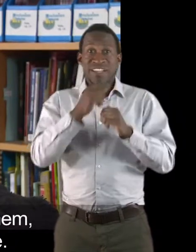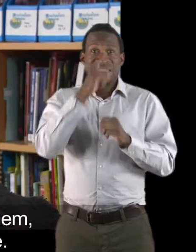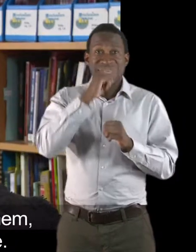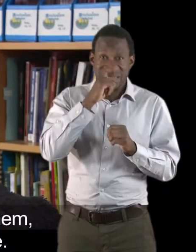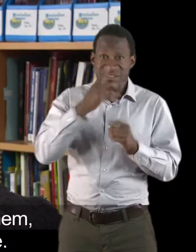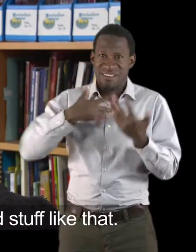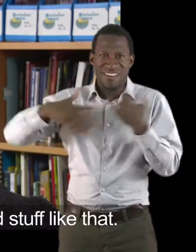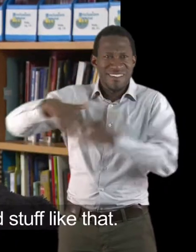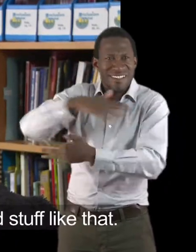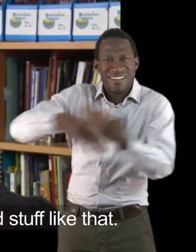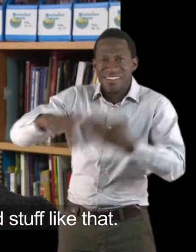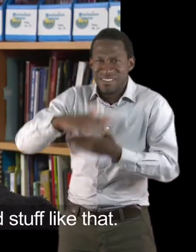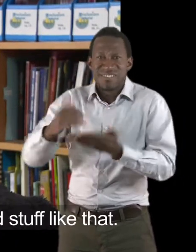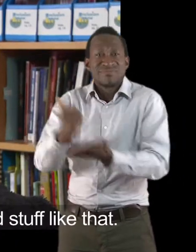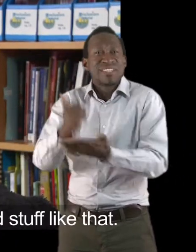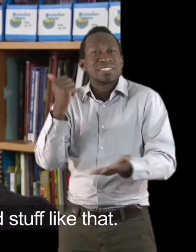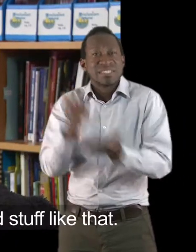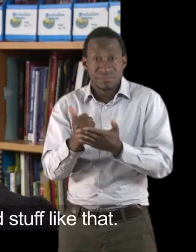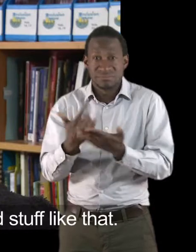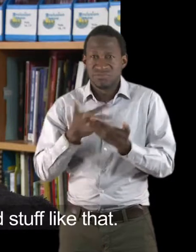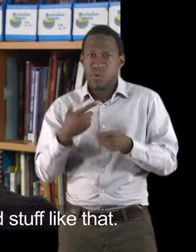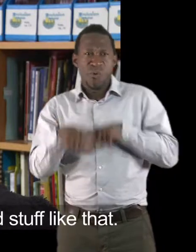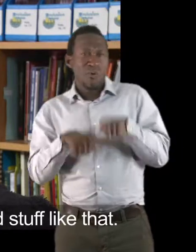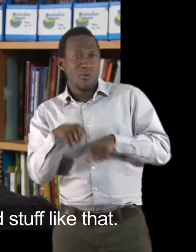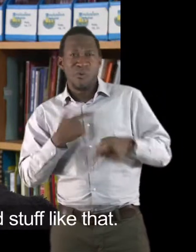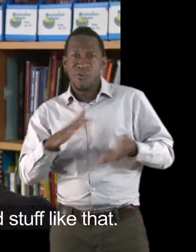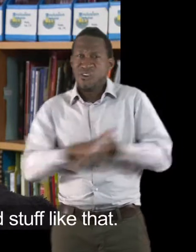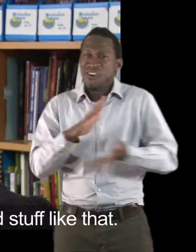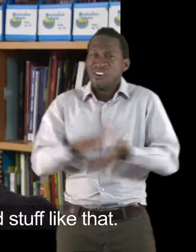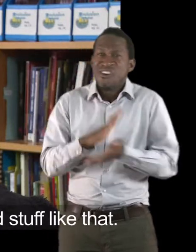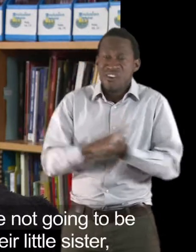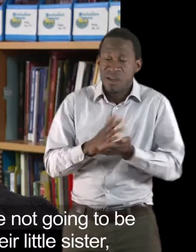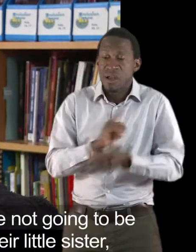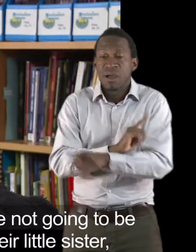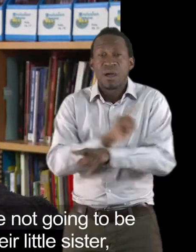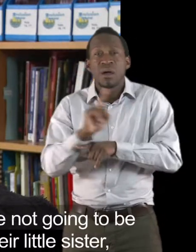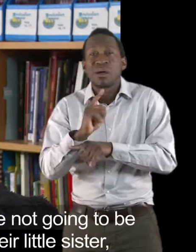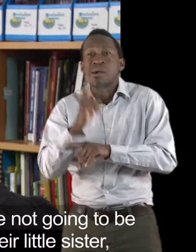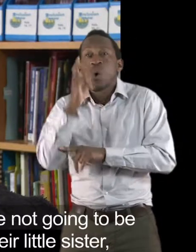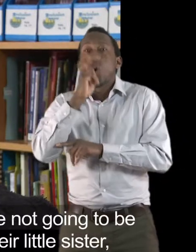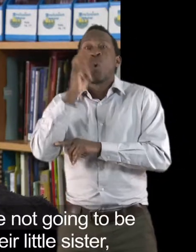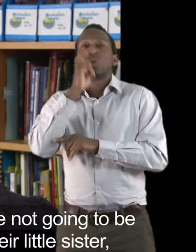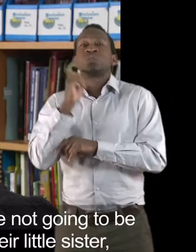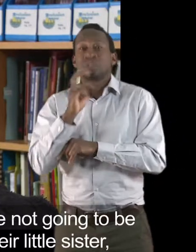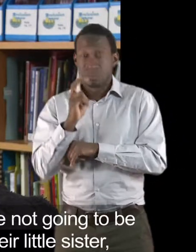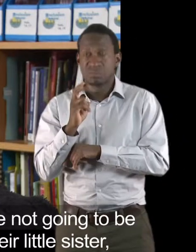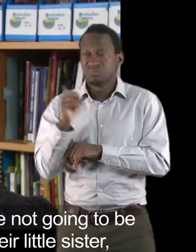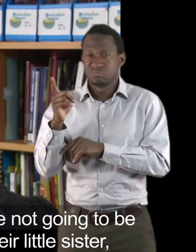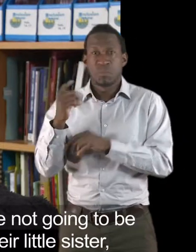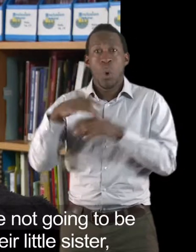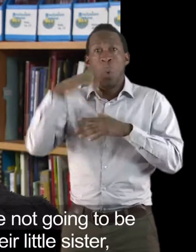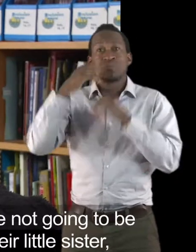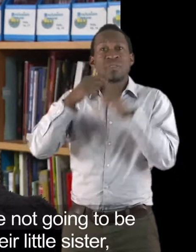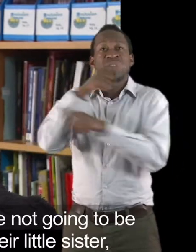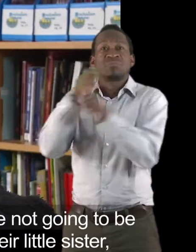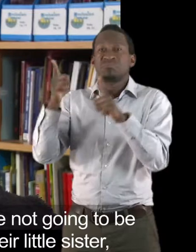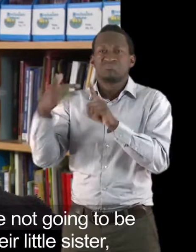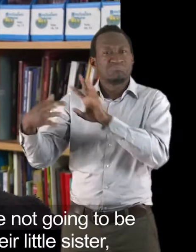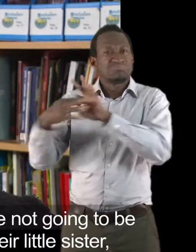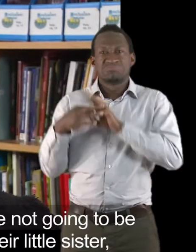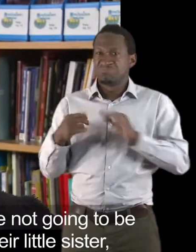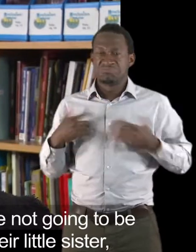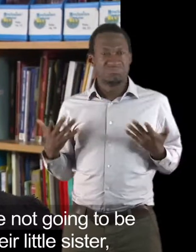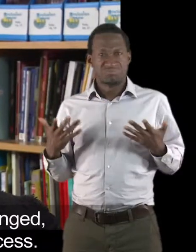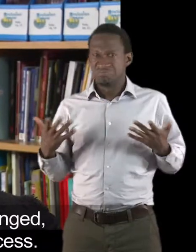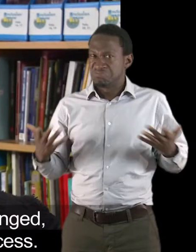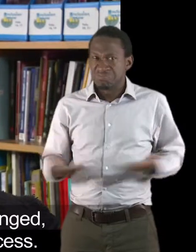you know, at that time. So you'd be on their bicycles and stuff like that. As got older, obviously they're not going to be wanting to hang around with their